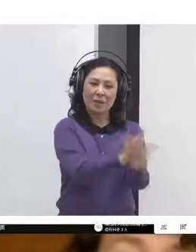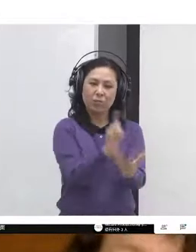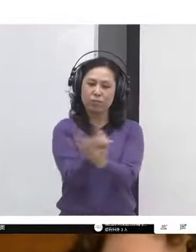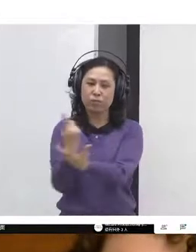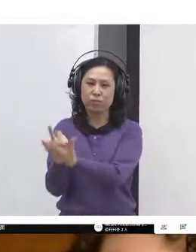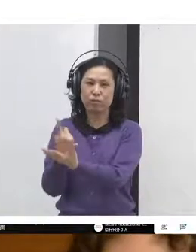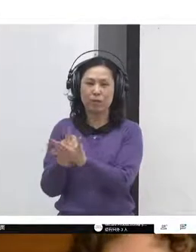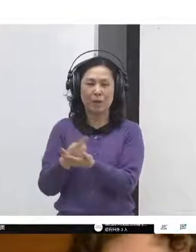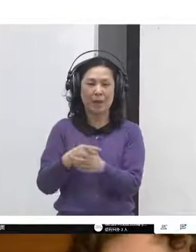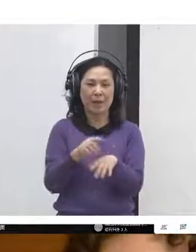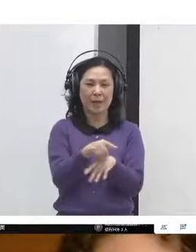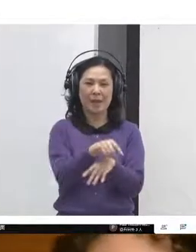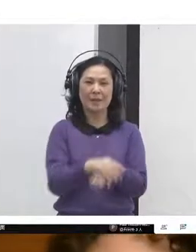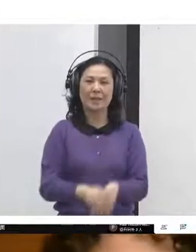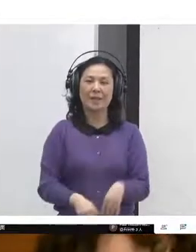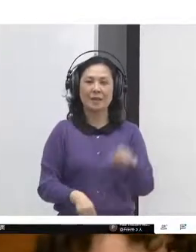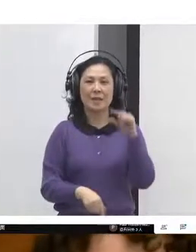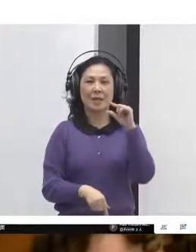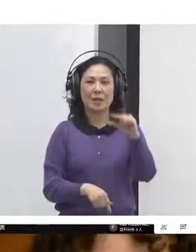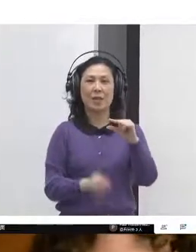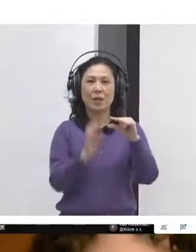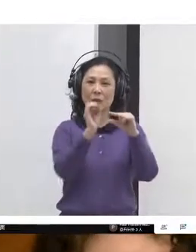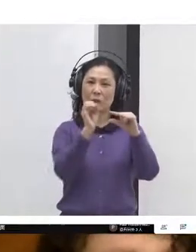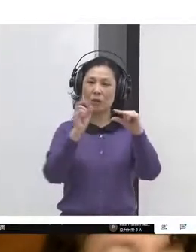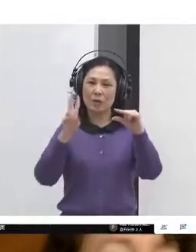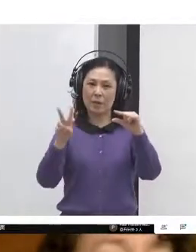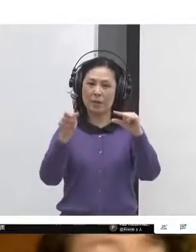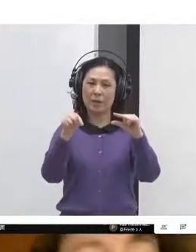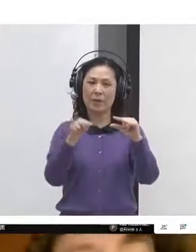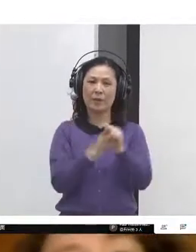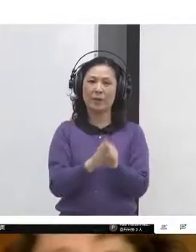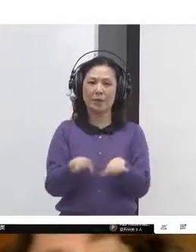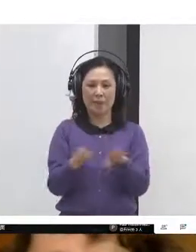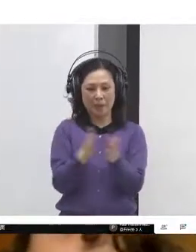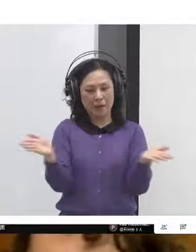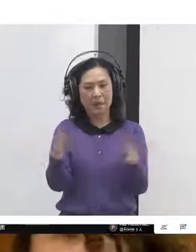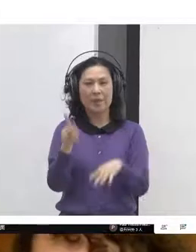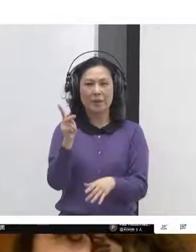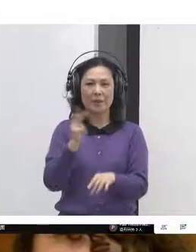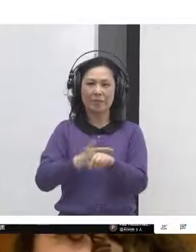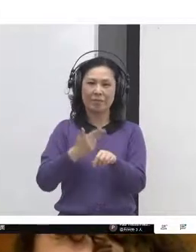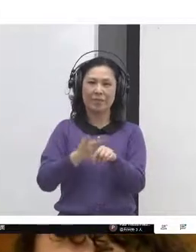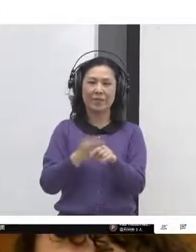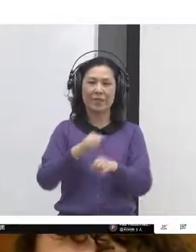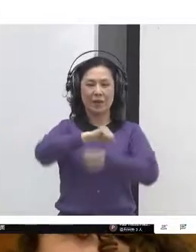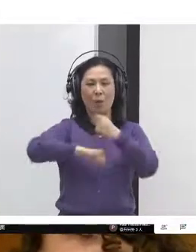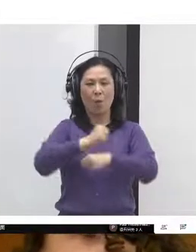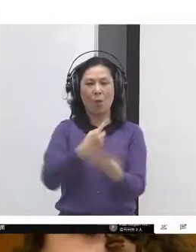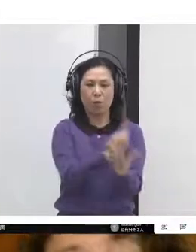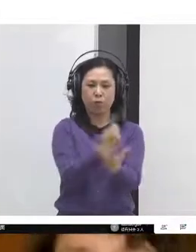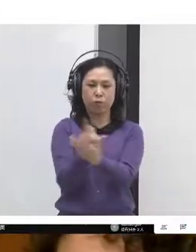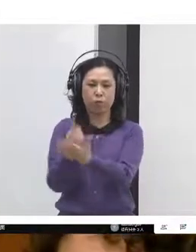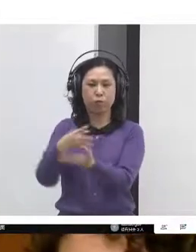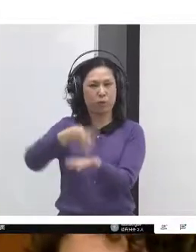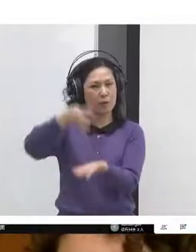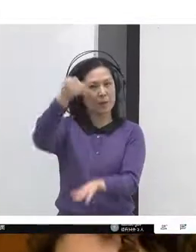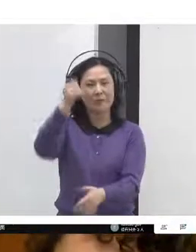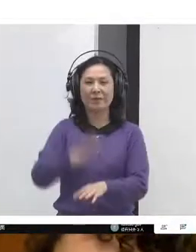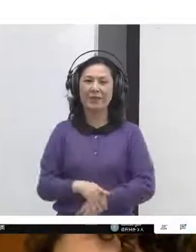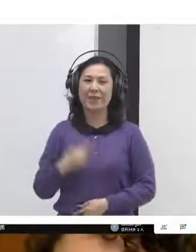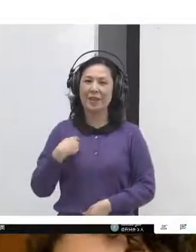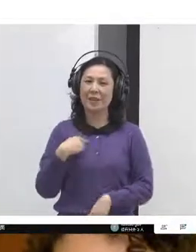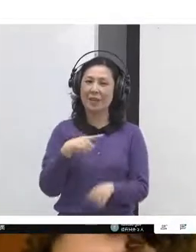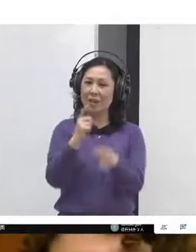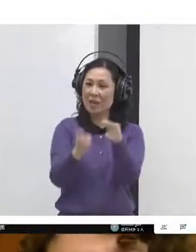for public lab, for tree kit. And I have over a decade of experience with recursive